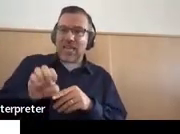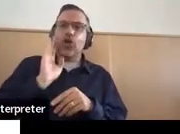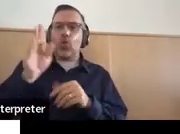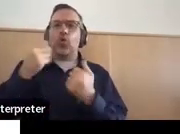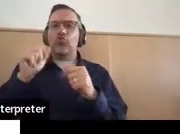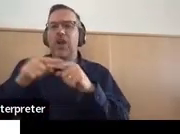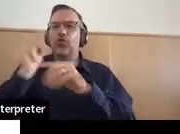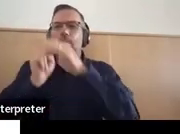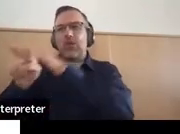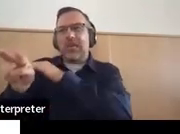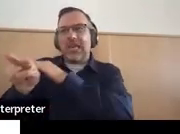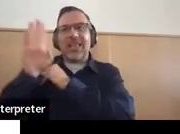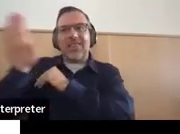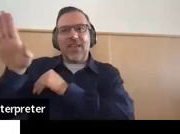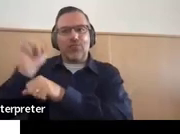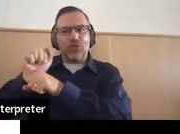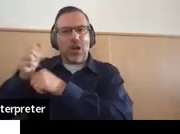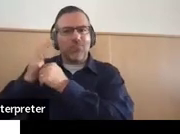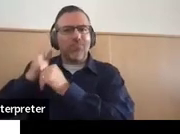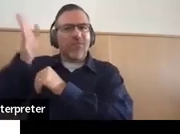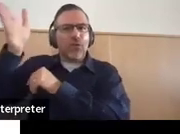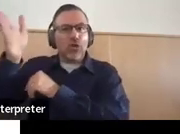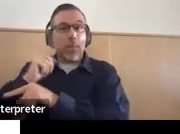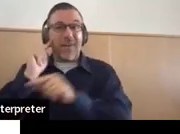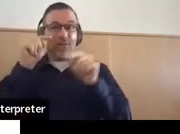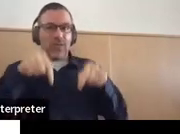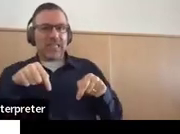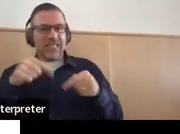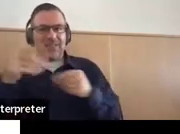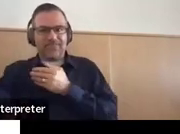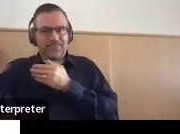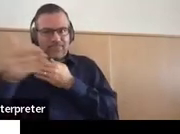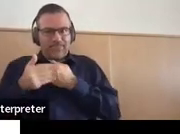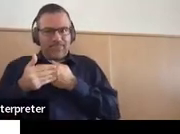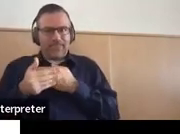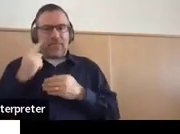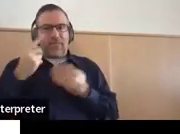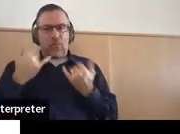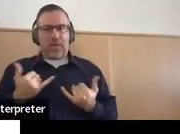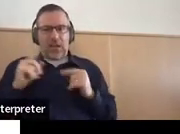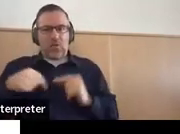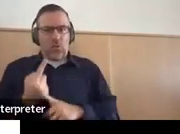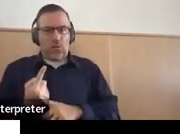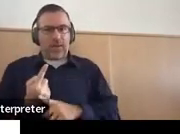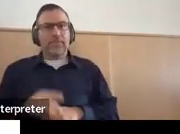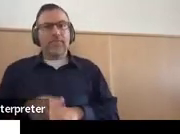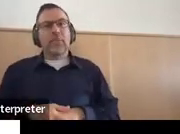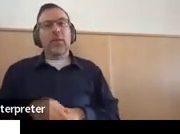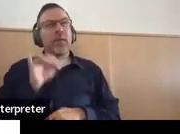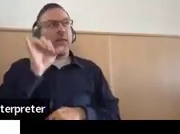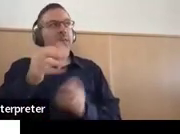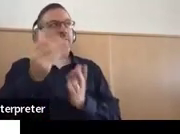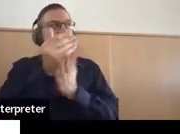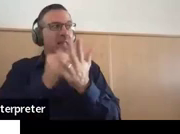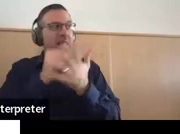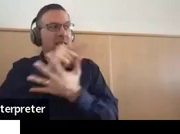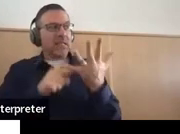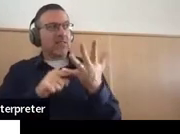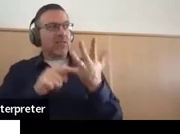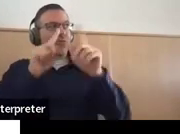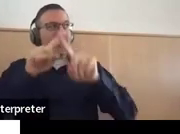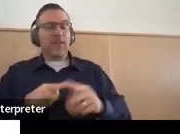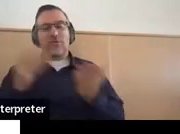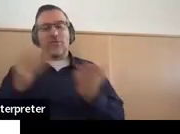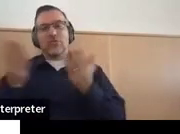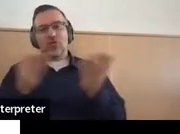So here is the procedural manual page 40, and it gives lots of different services for